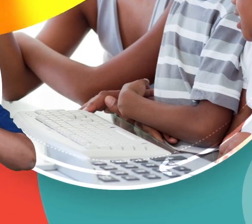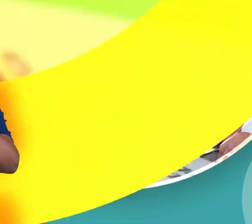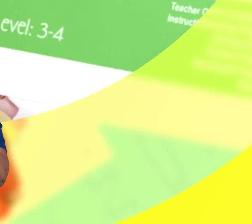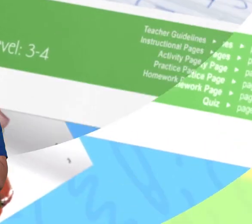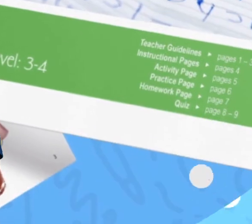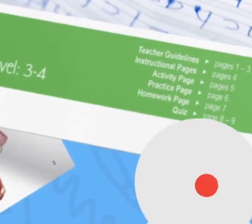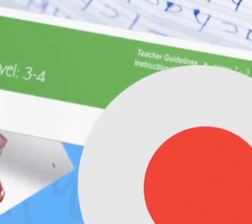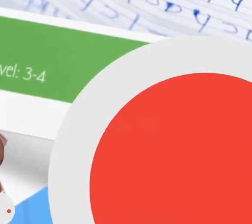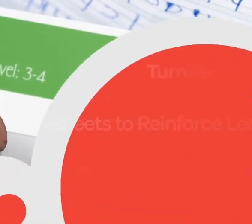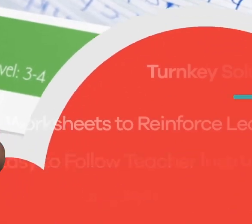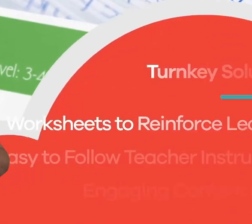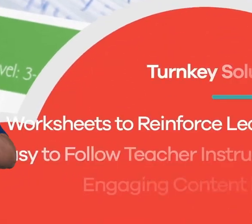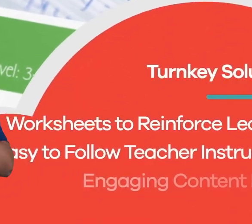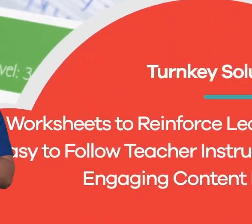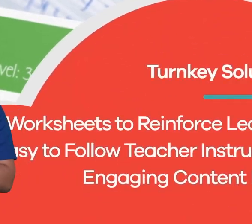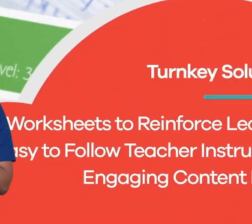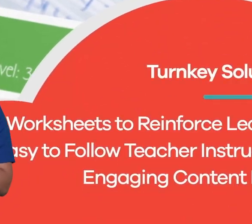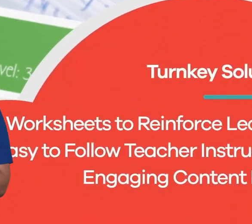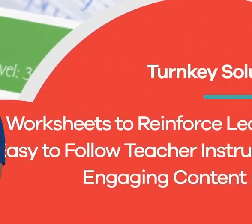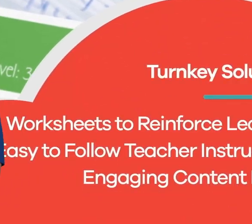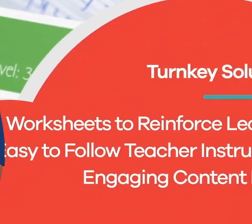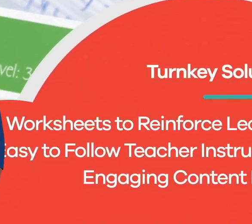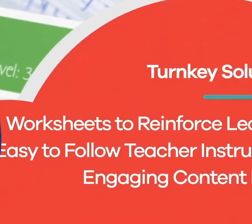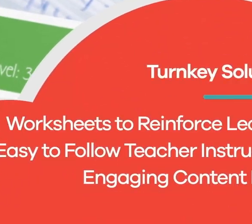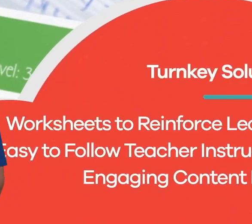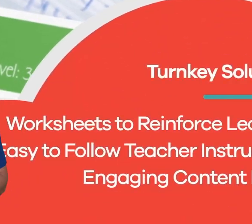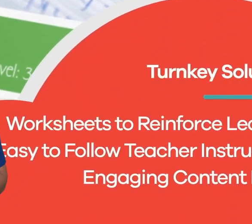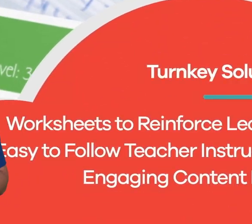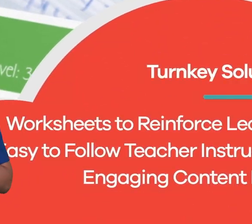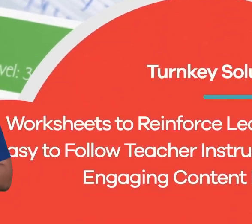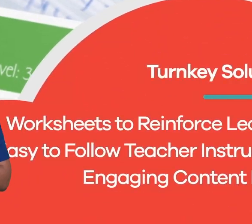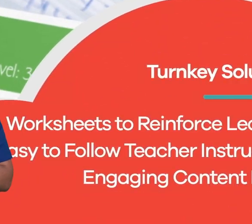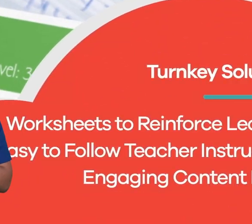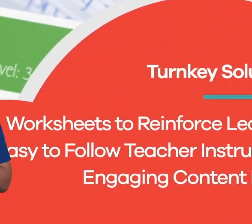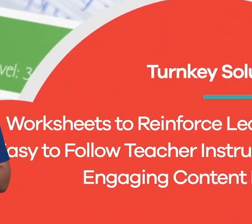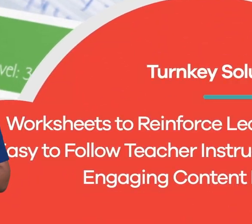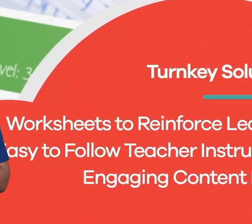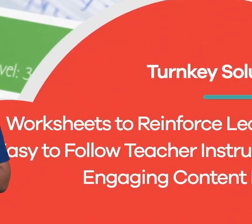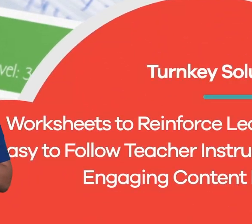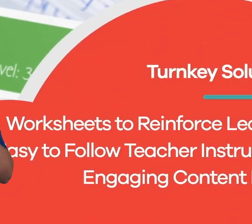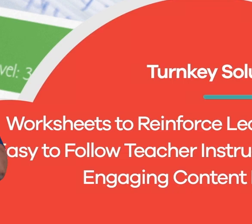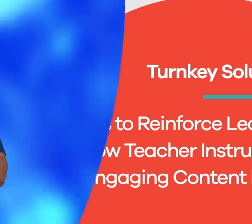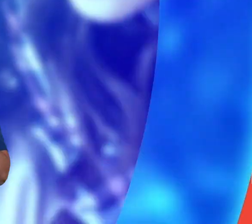resources and turnkey solutions for teachers and homeschoolers.